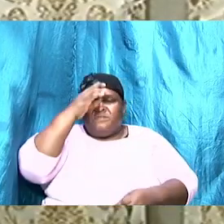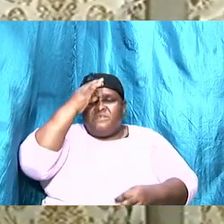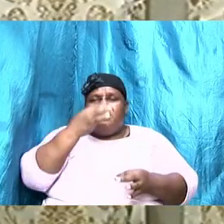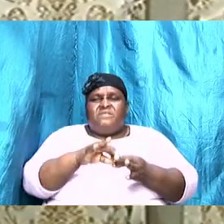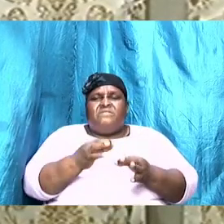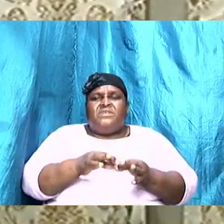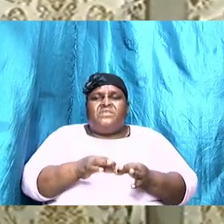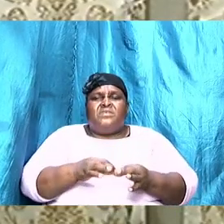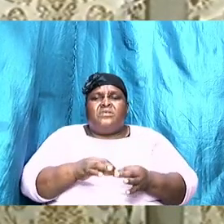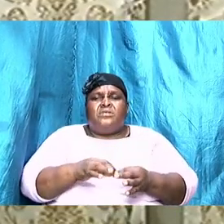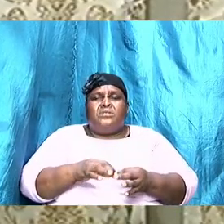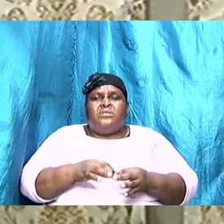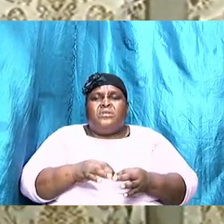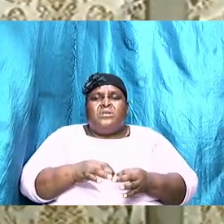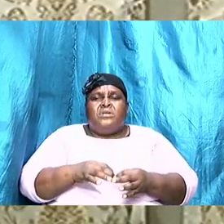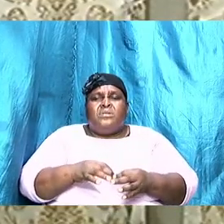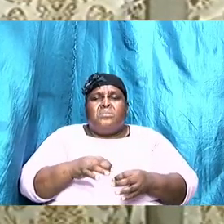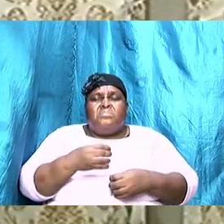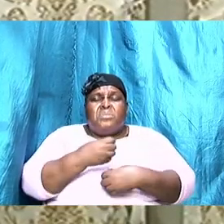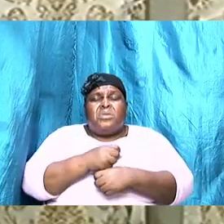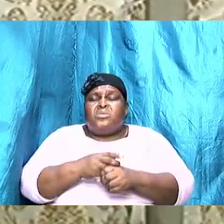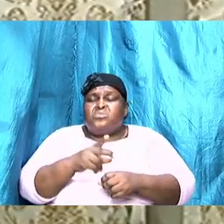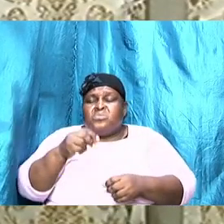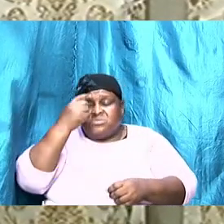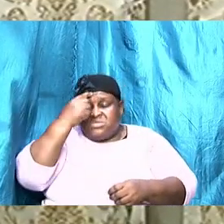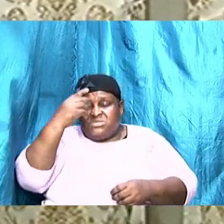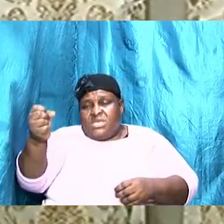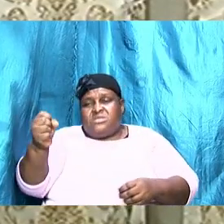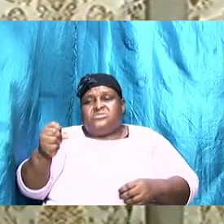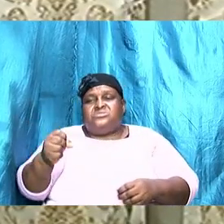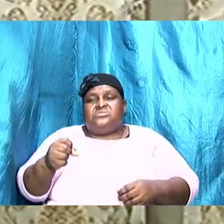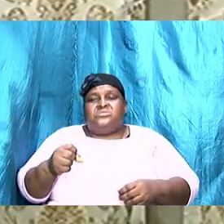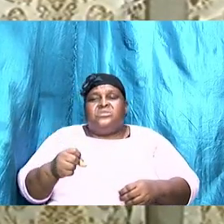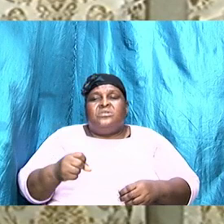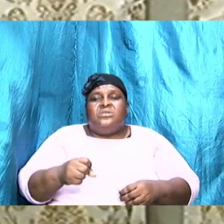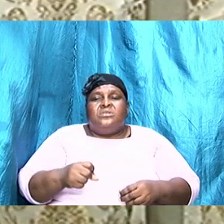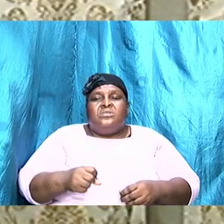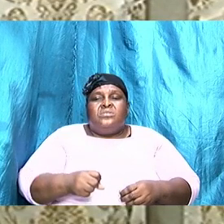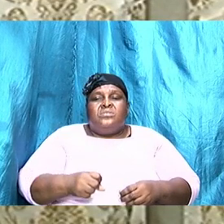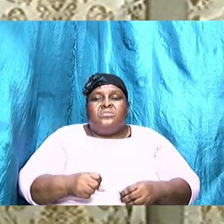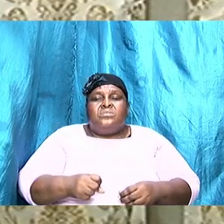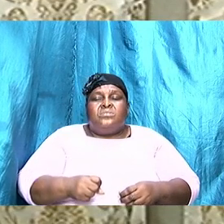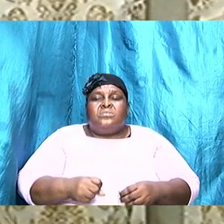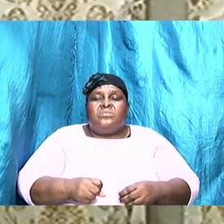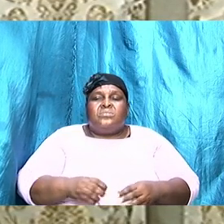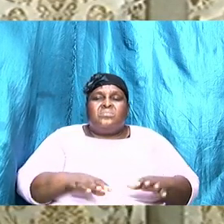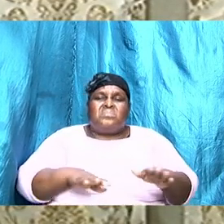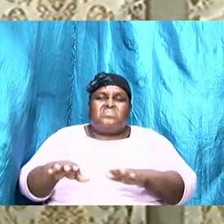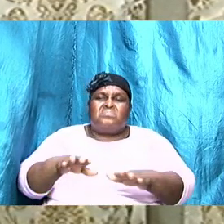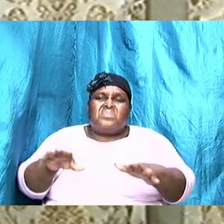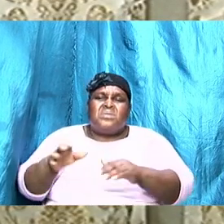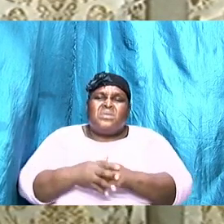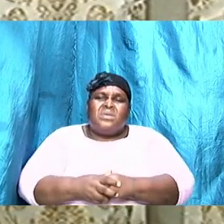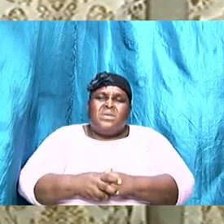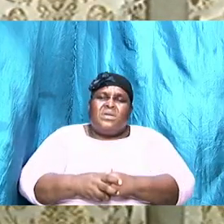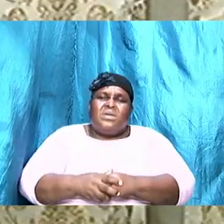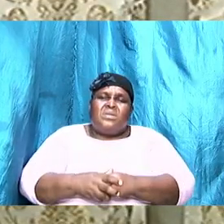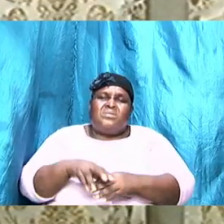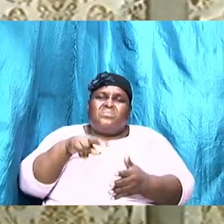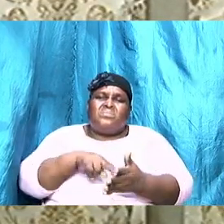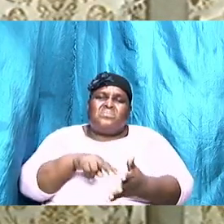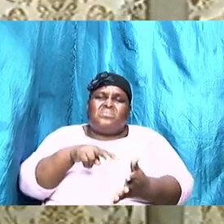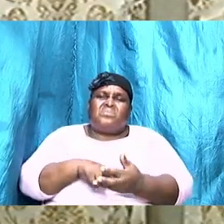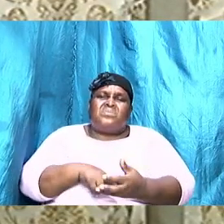yes and jump and skip and shout you go home and you don't know you see dinner at the